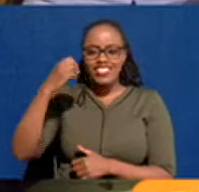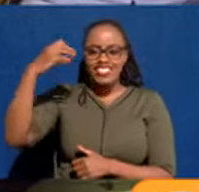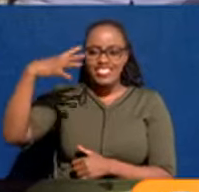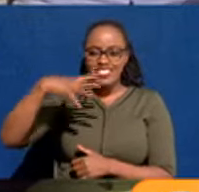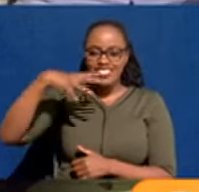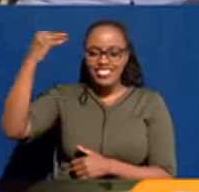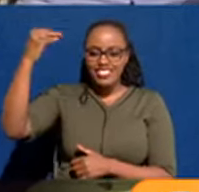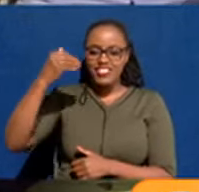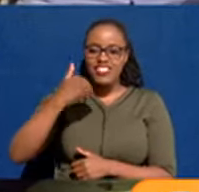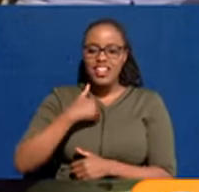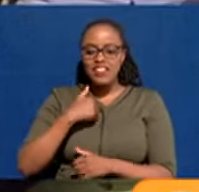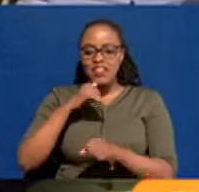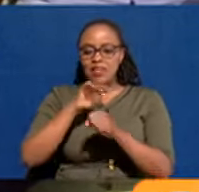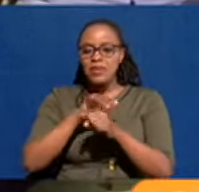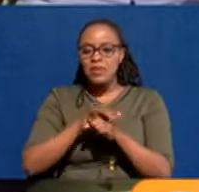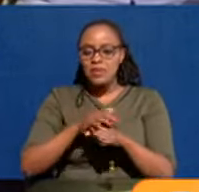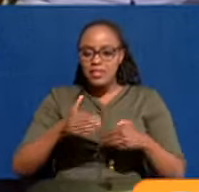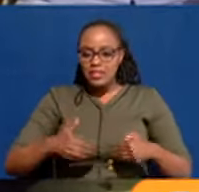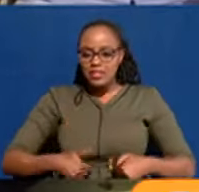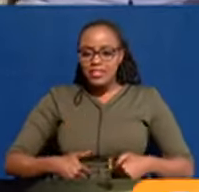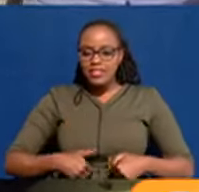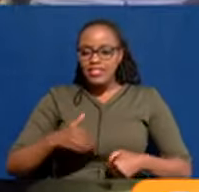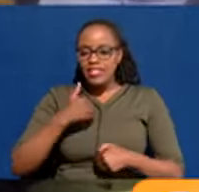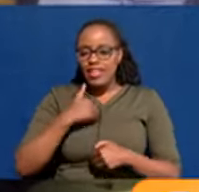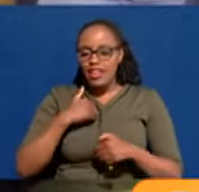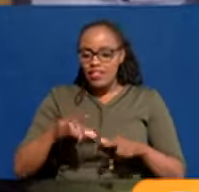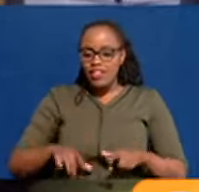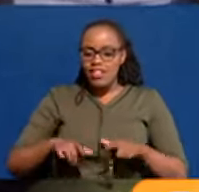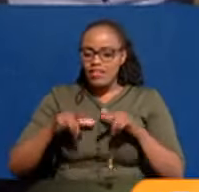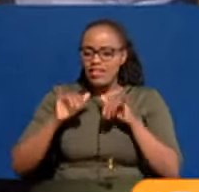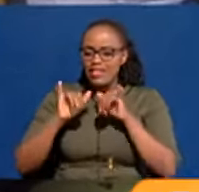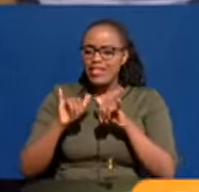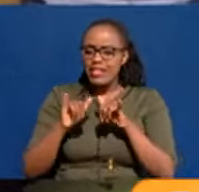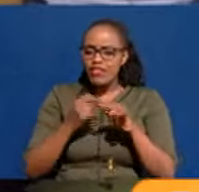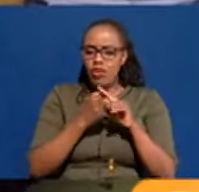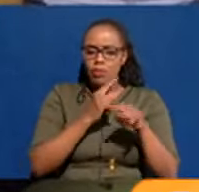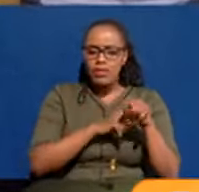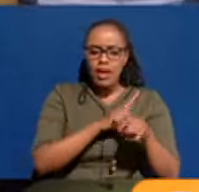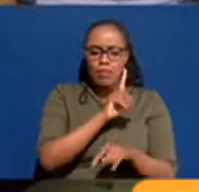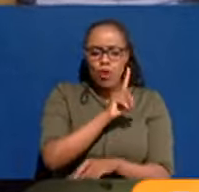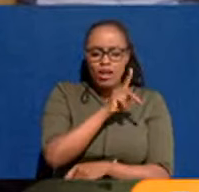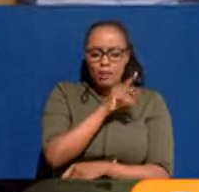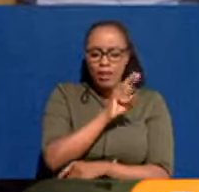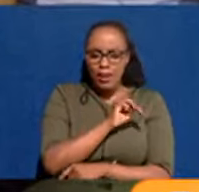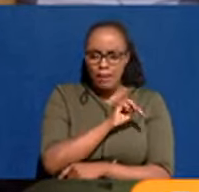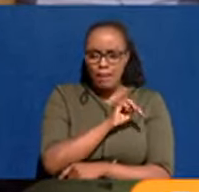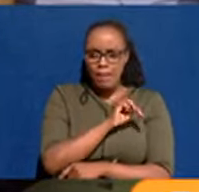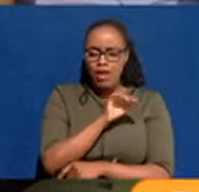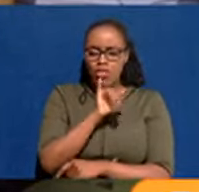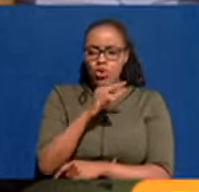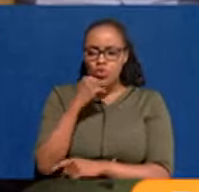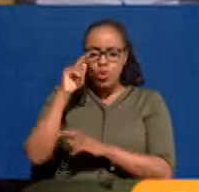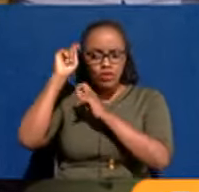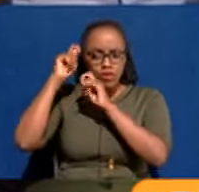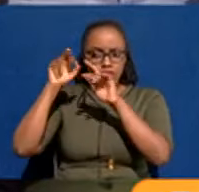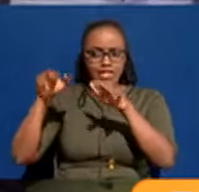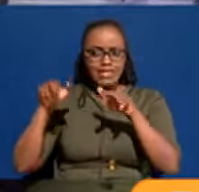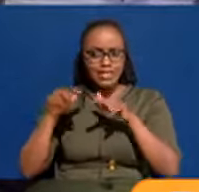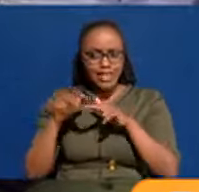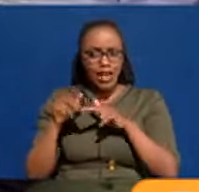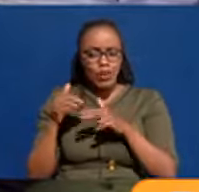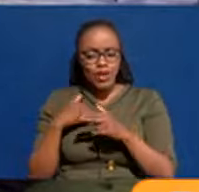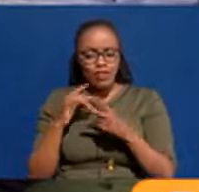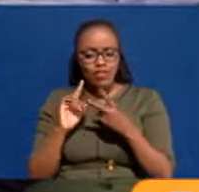the majority of our youths staying in Njiru. We've stayed there for one year without power. Those that have salon, those that have